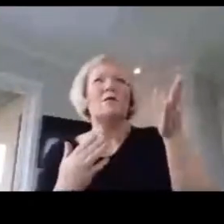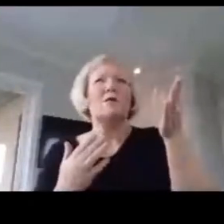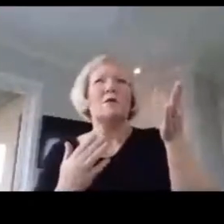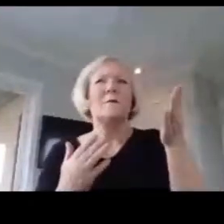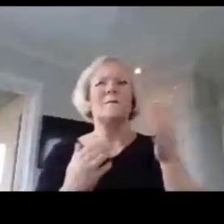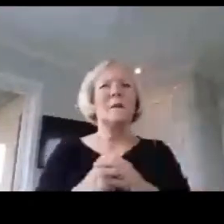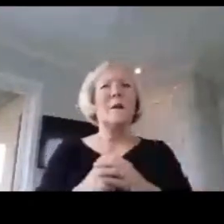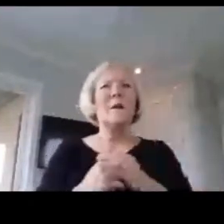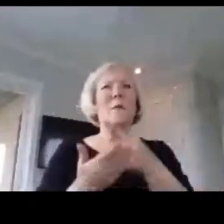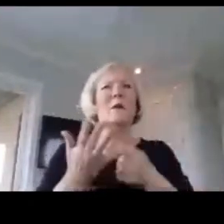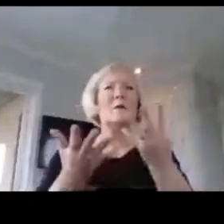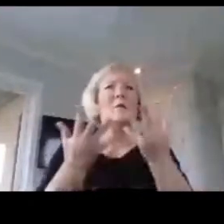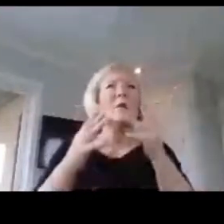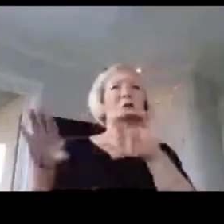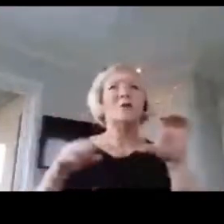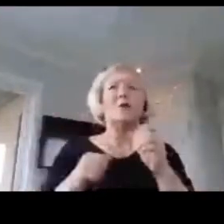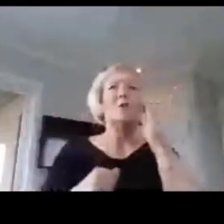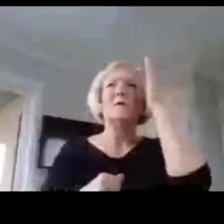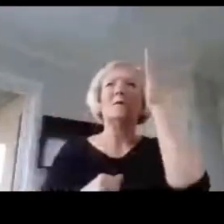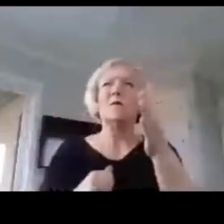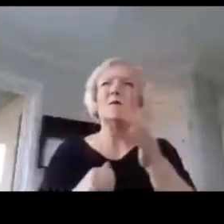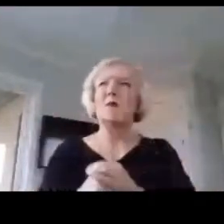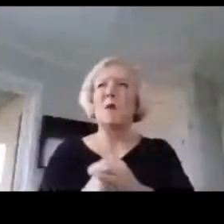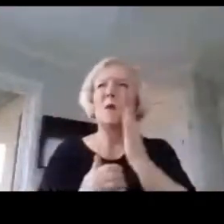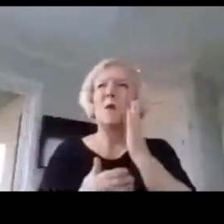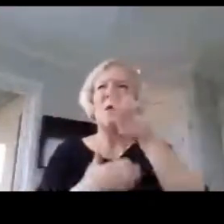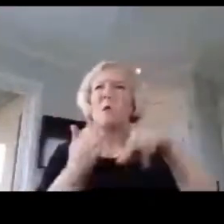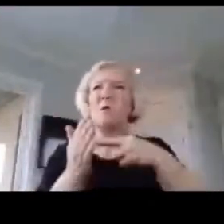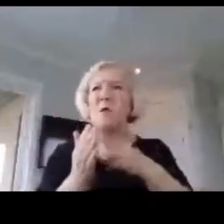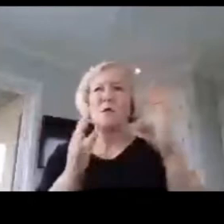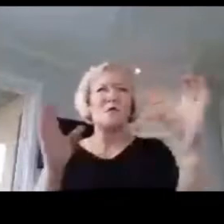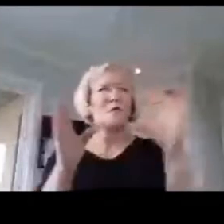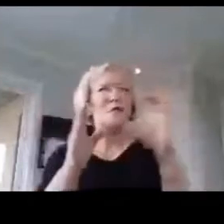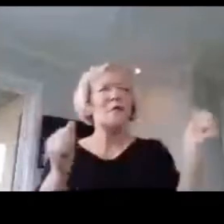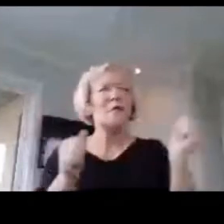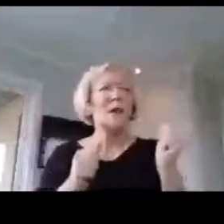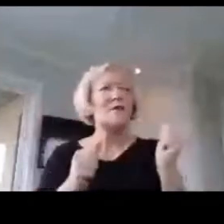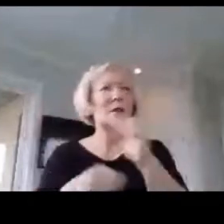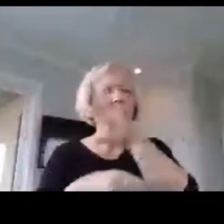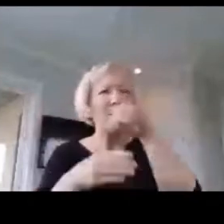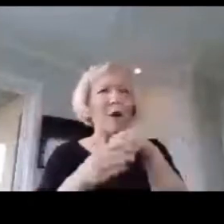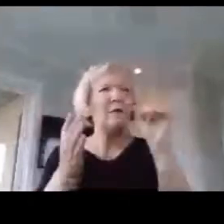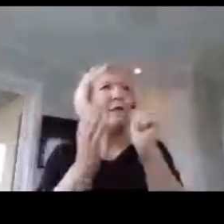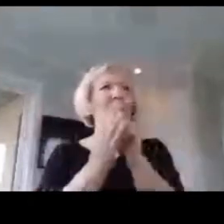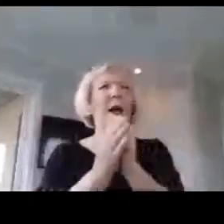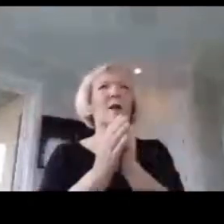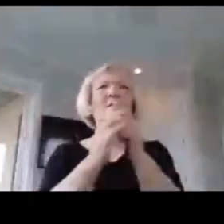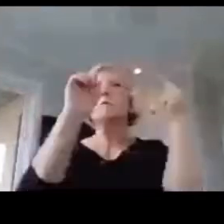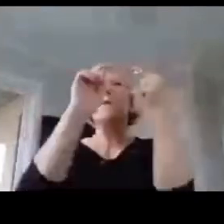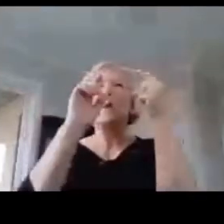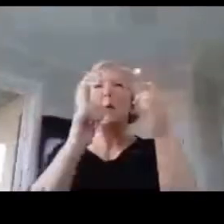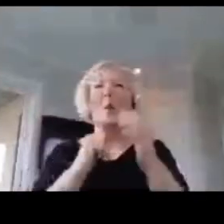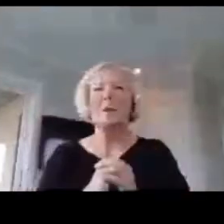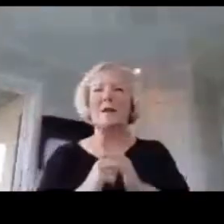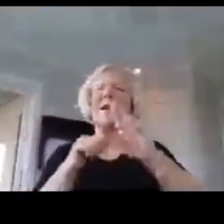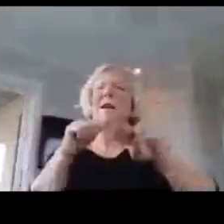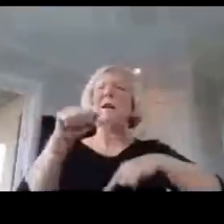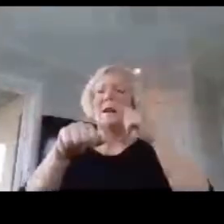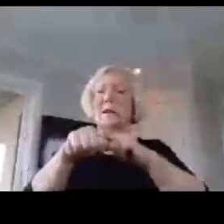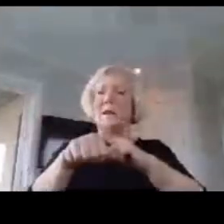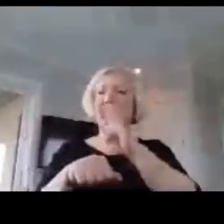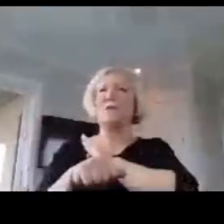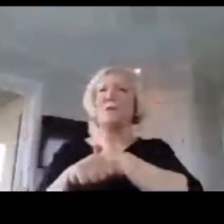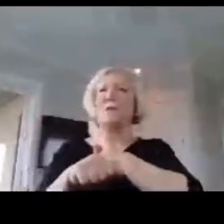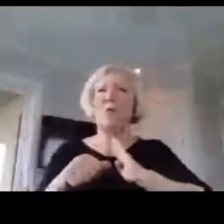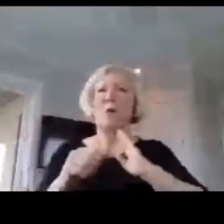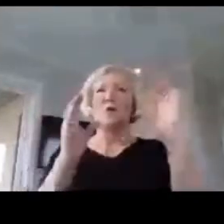you aspire to do? And what role does your certification play in that aspiration? National Board-certification is an